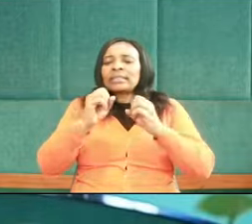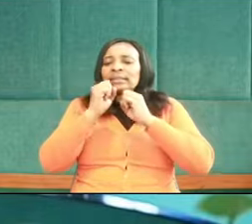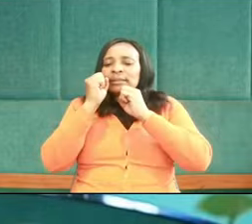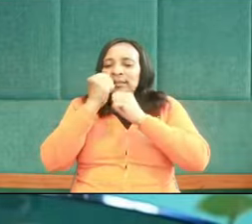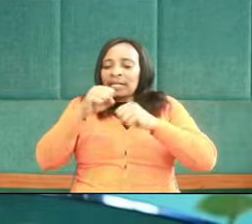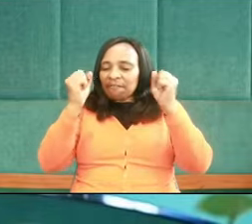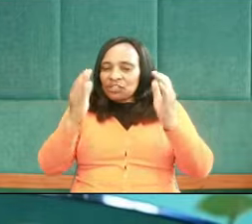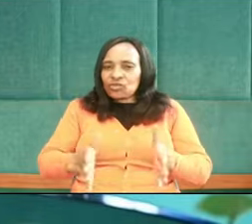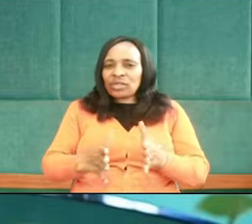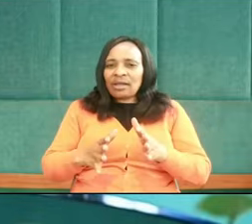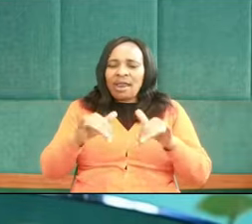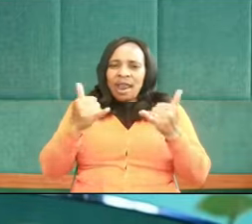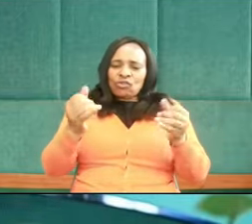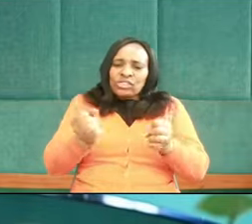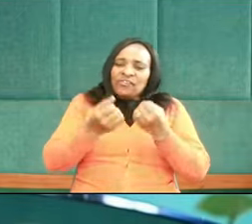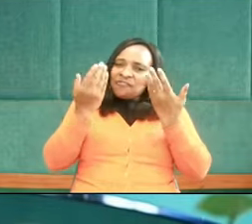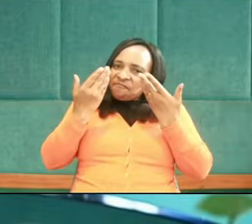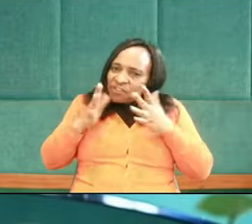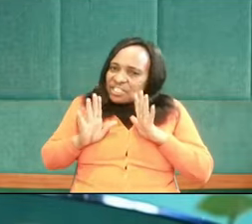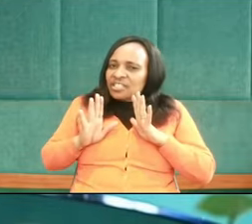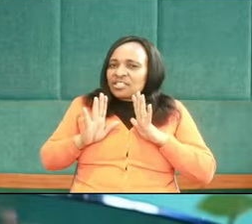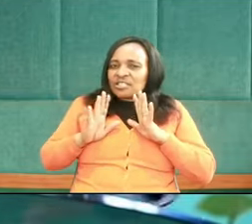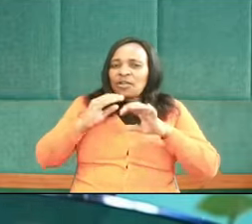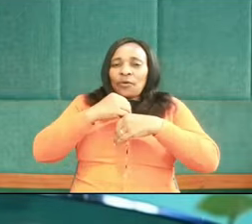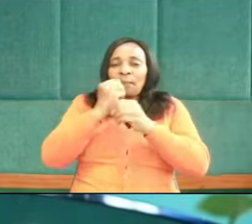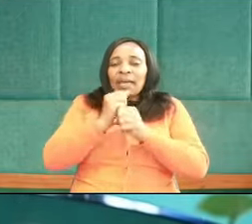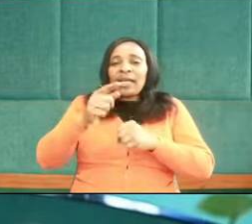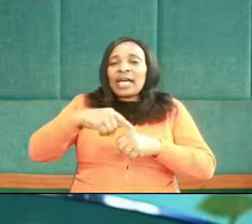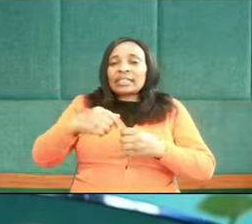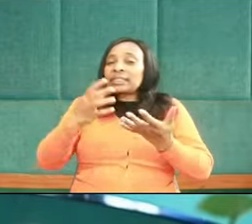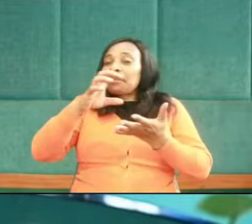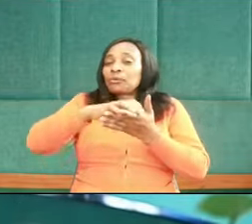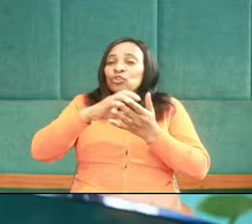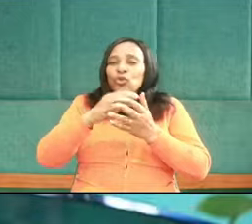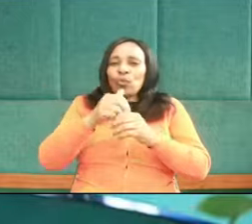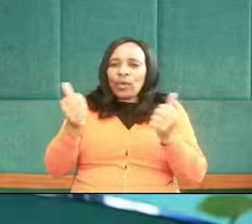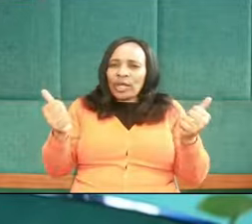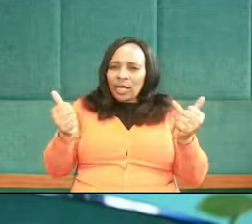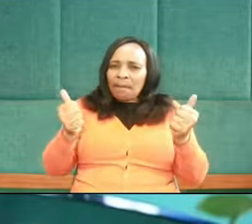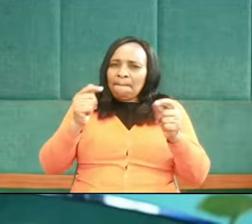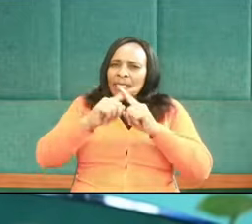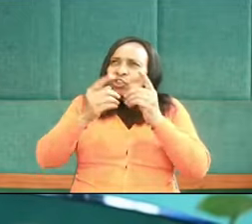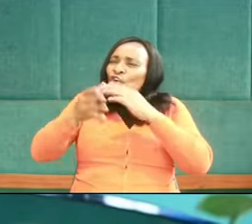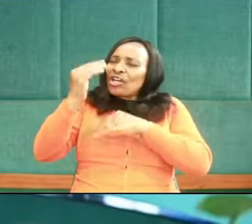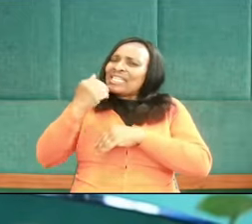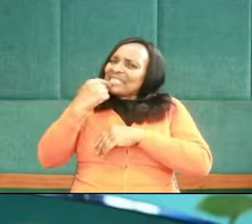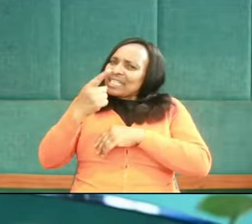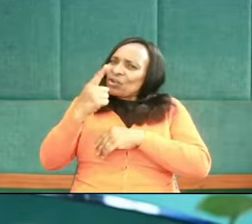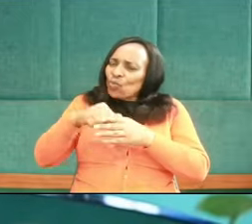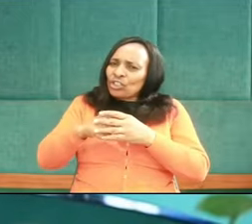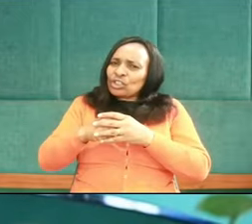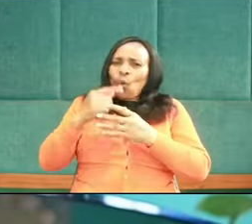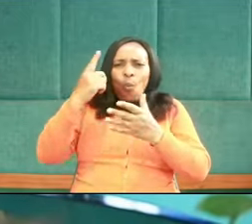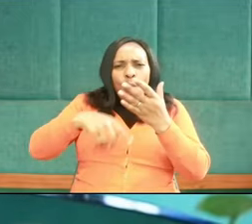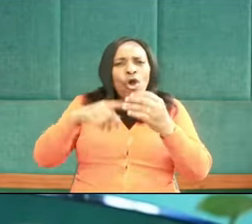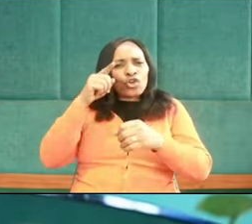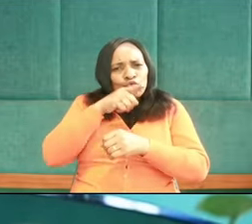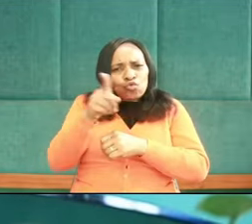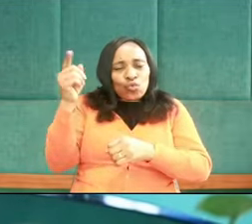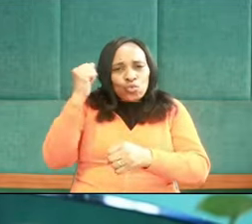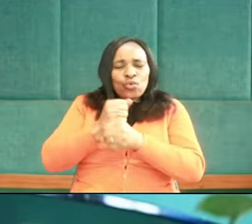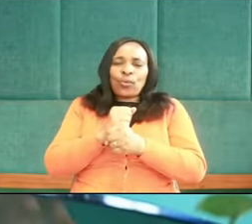Now that you have saved us and you've made your deposition and you called all these things, you said all these things, what should we do?